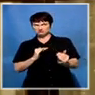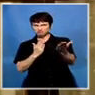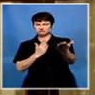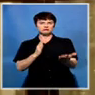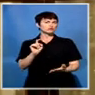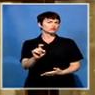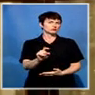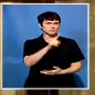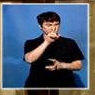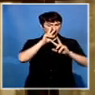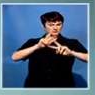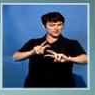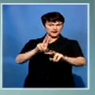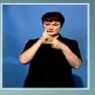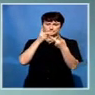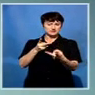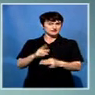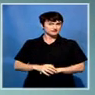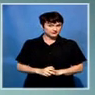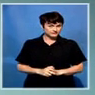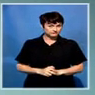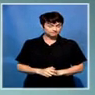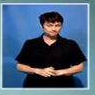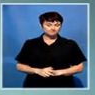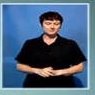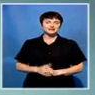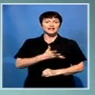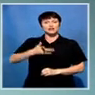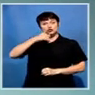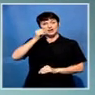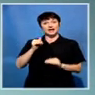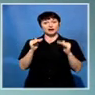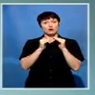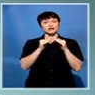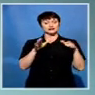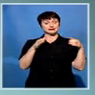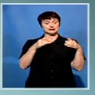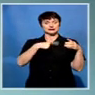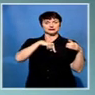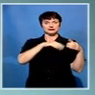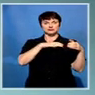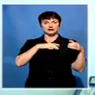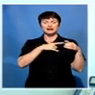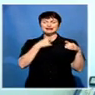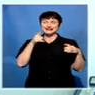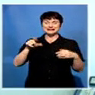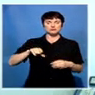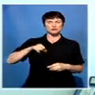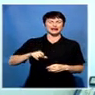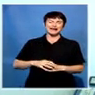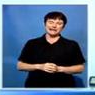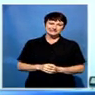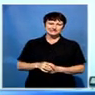investigation they will be doing. The Commission for Gender Equality says it's opposed to the municipality's stance. It